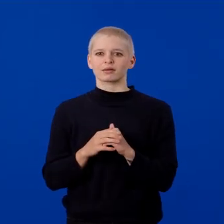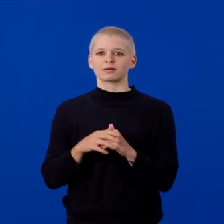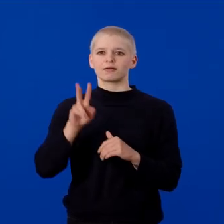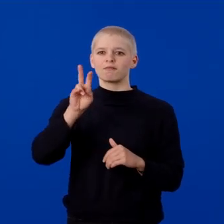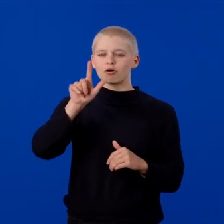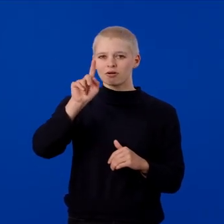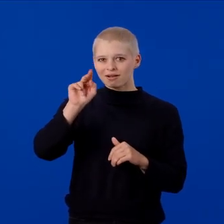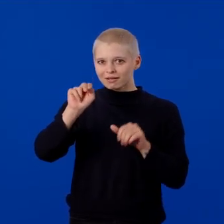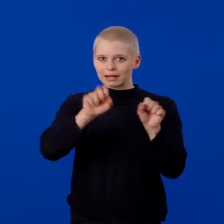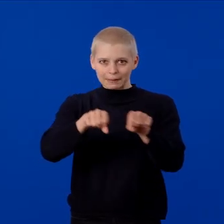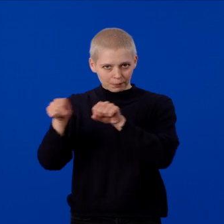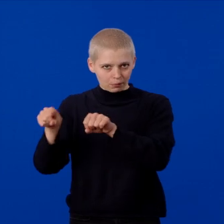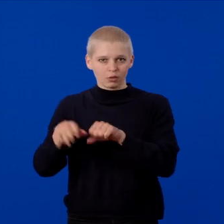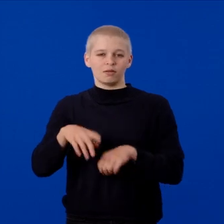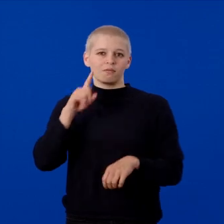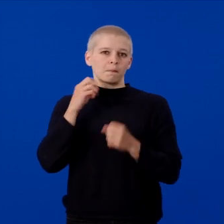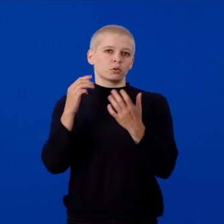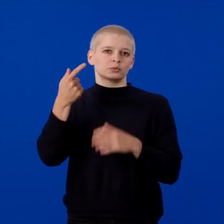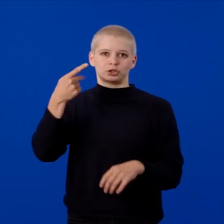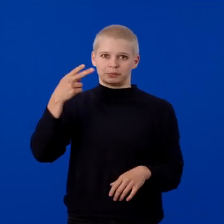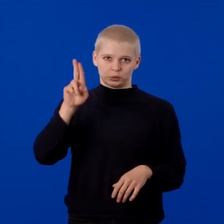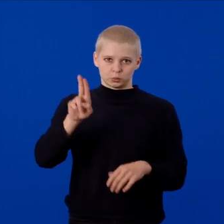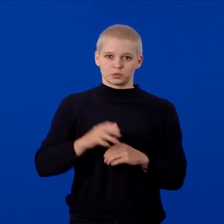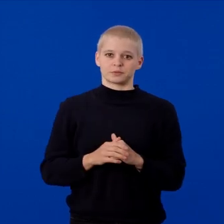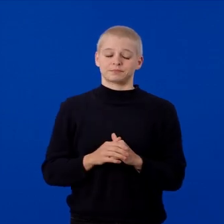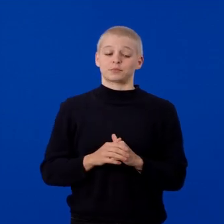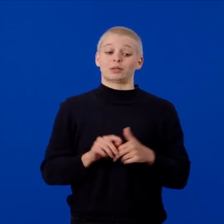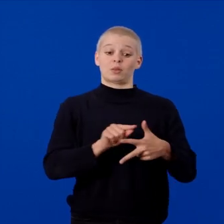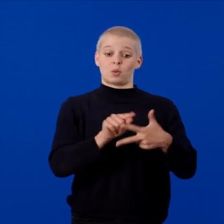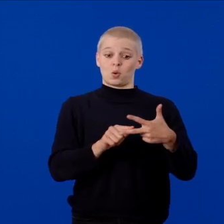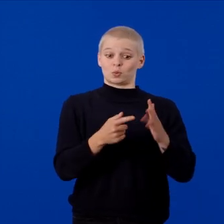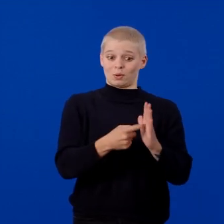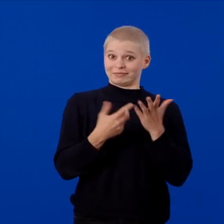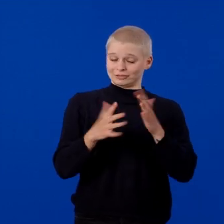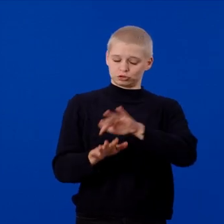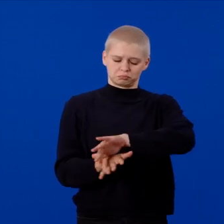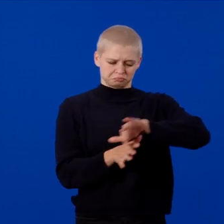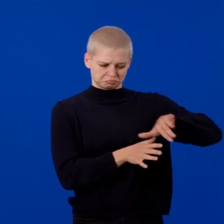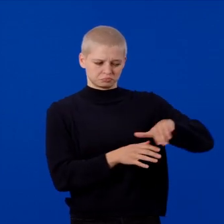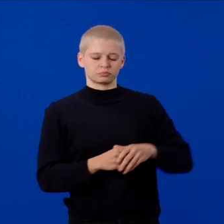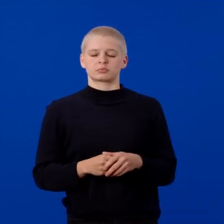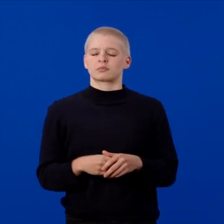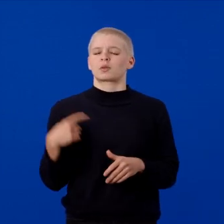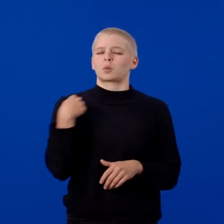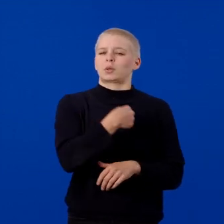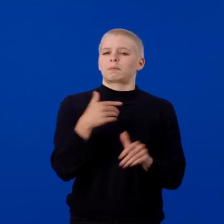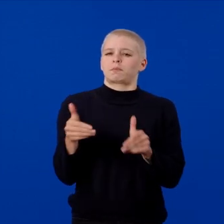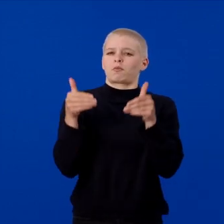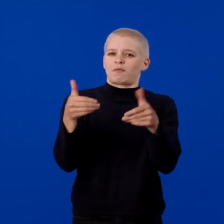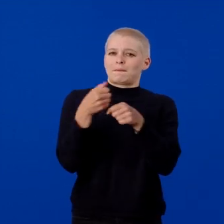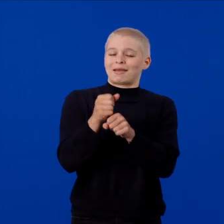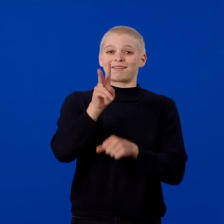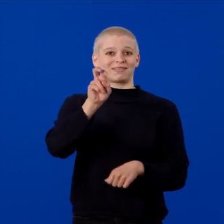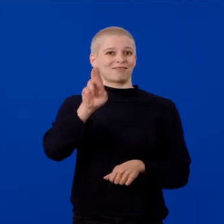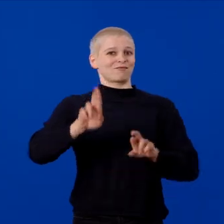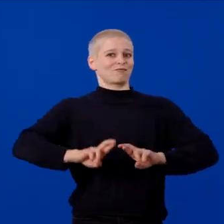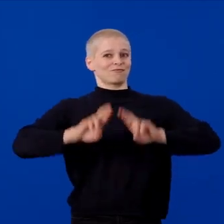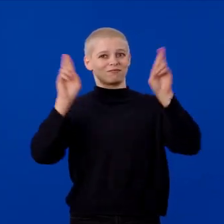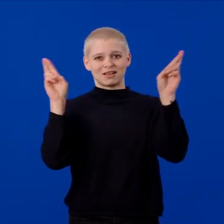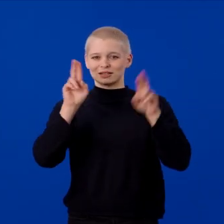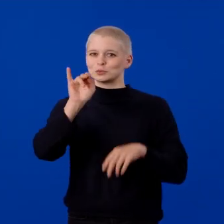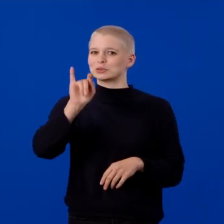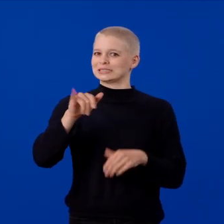GPUs. Now that we have identified the computer requirements, we can move on to creating a VR-ready Unity project.